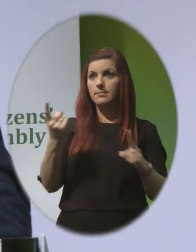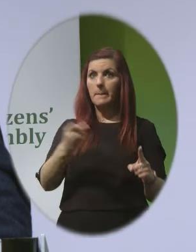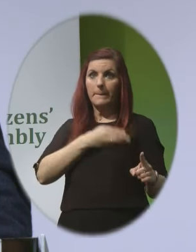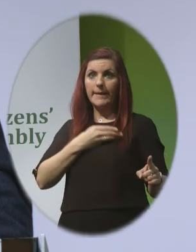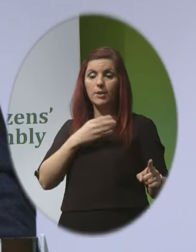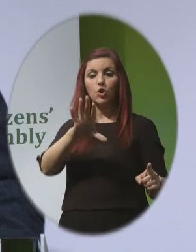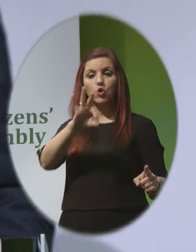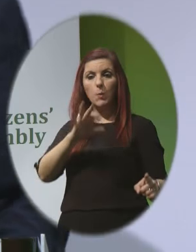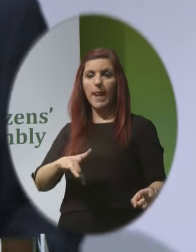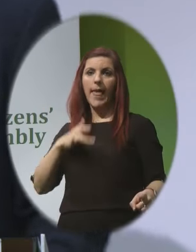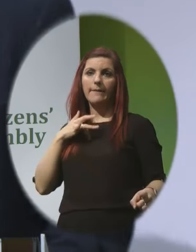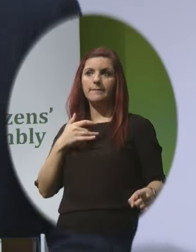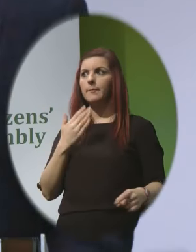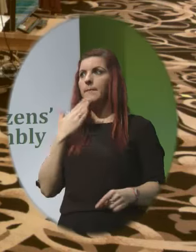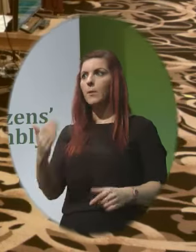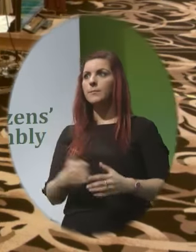life Thank you